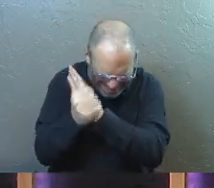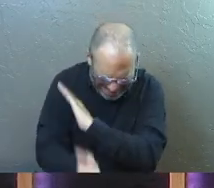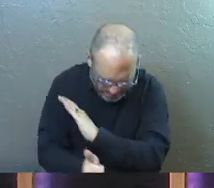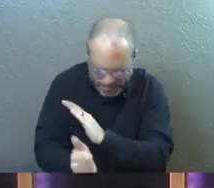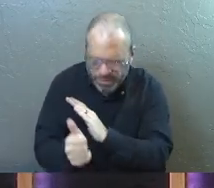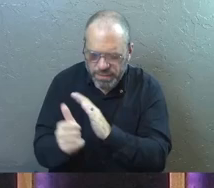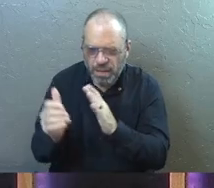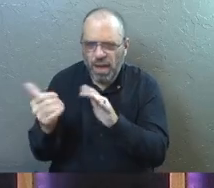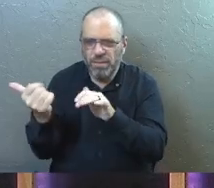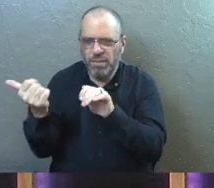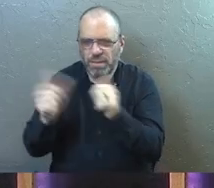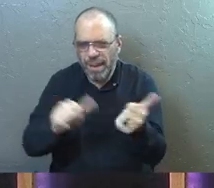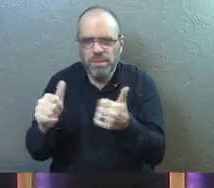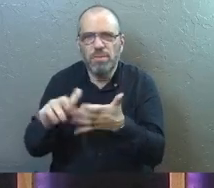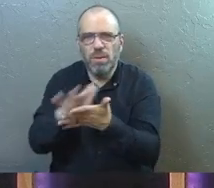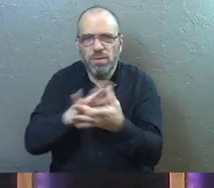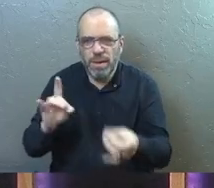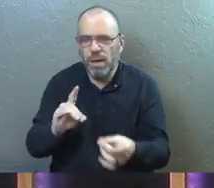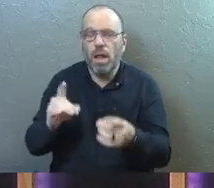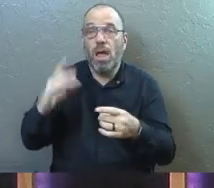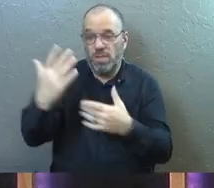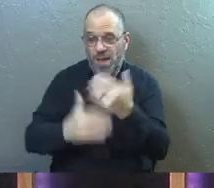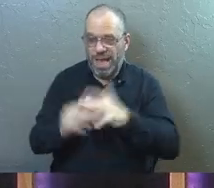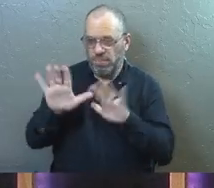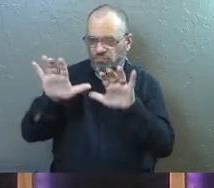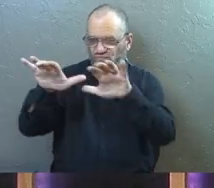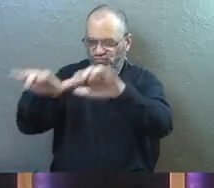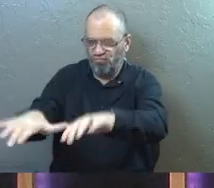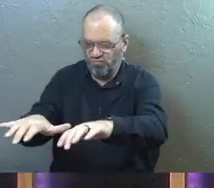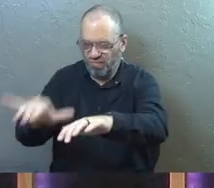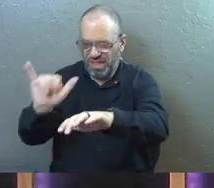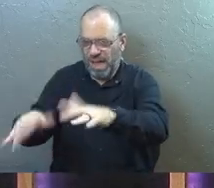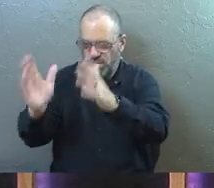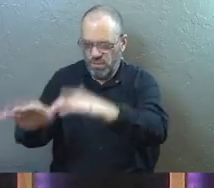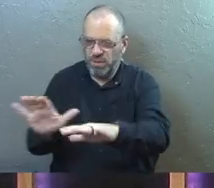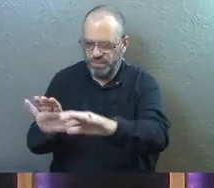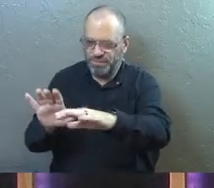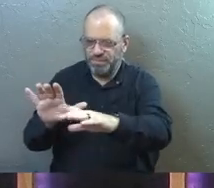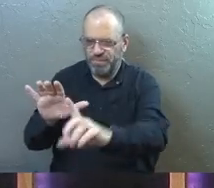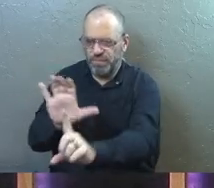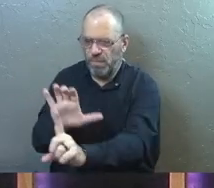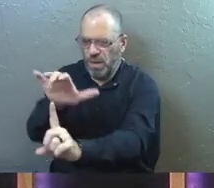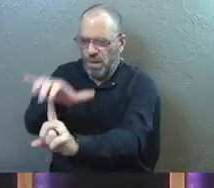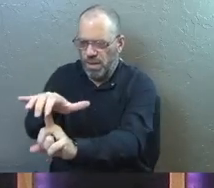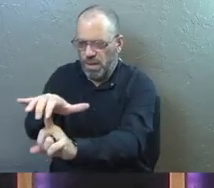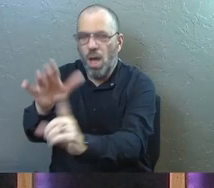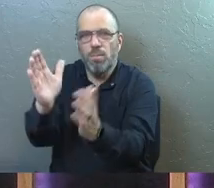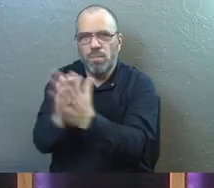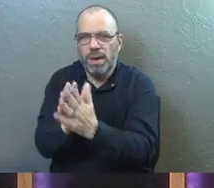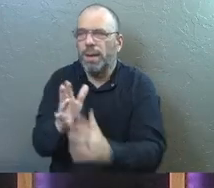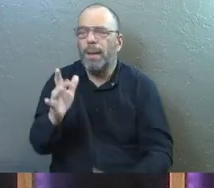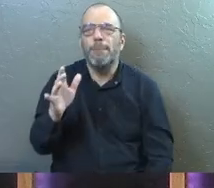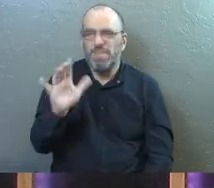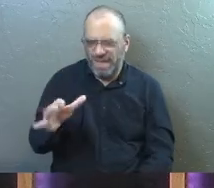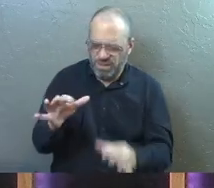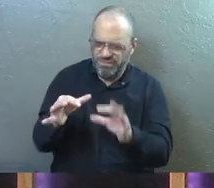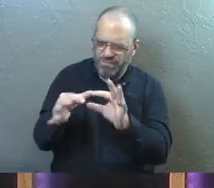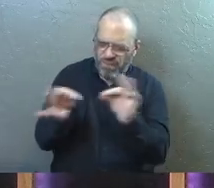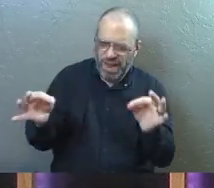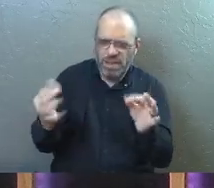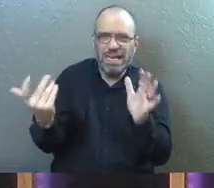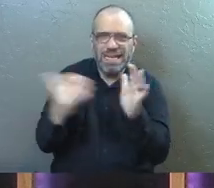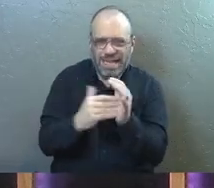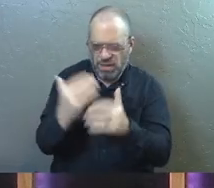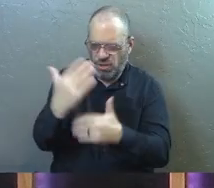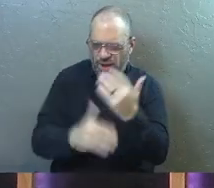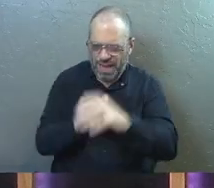baptism of the Holy Spirit and says they will lay their hands on that person while they're praying for them. This phrase shows up